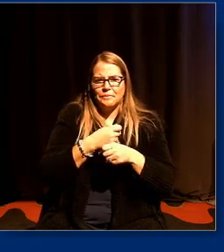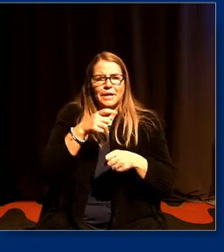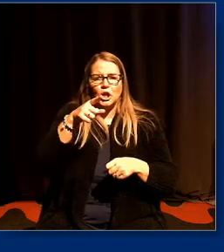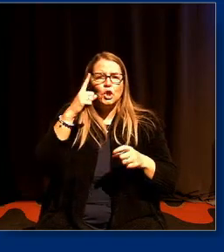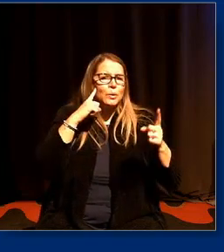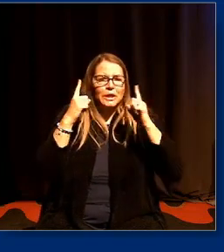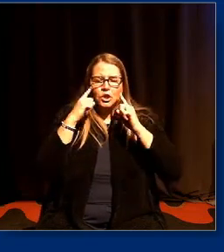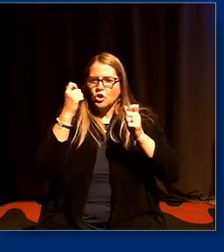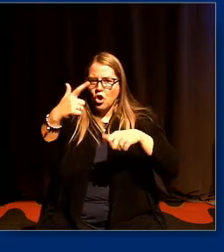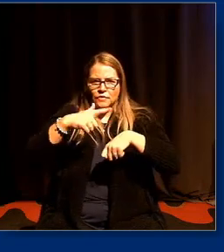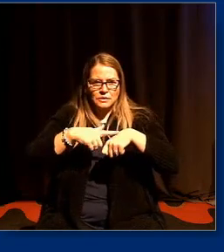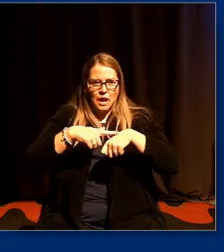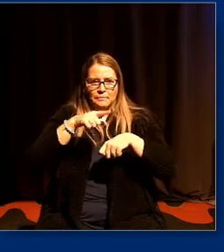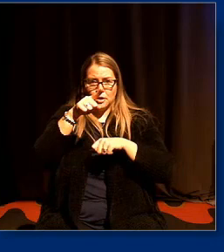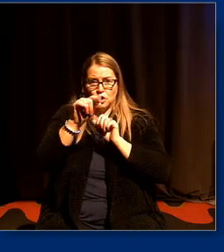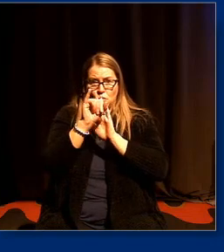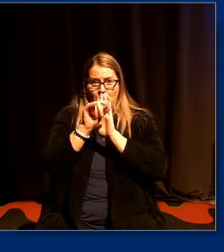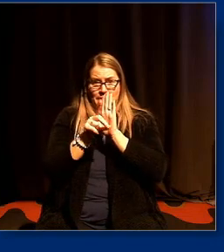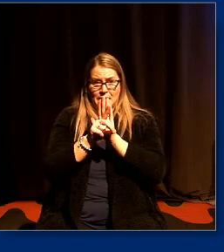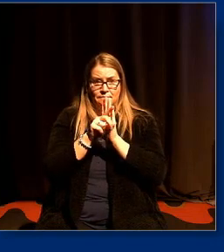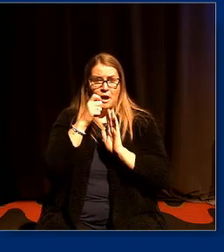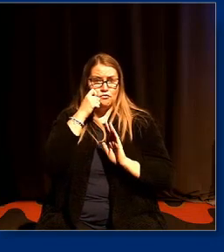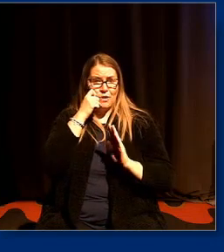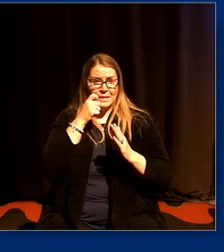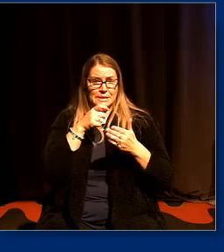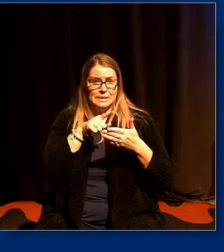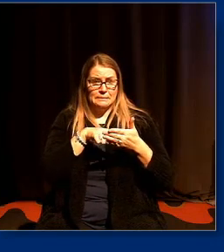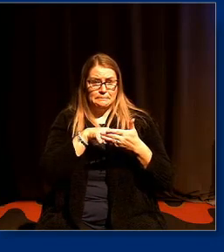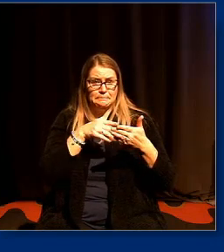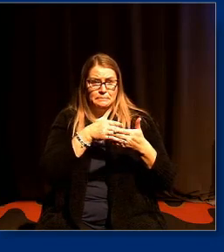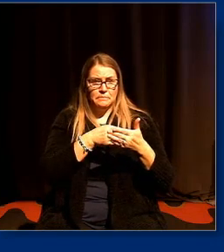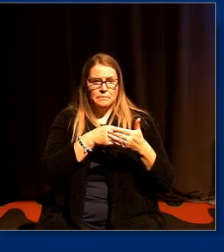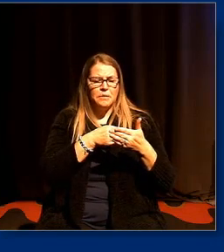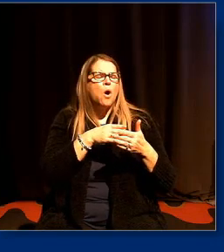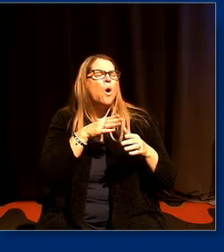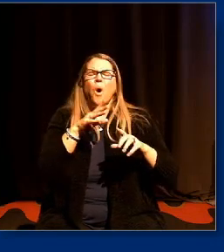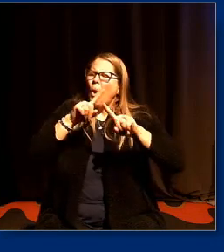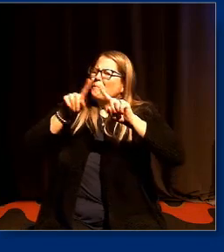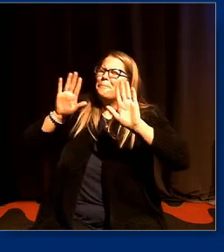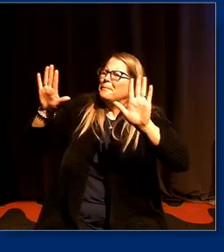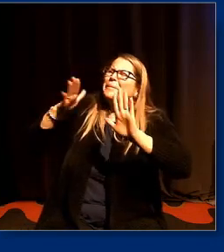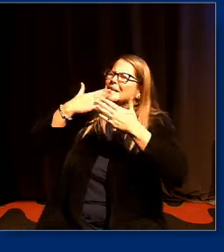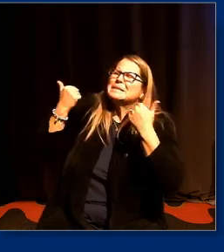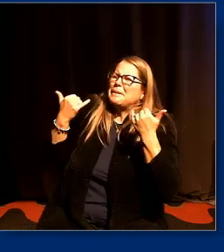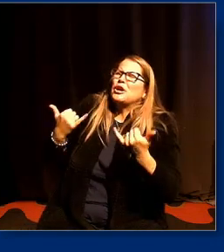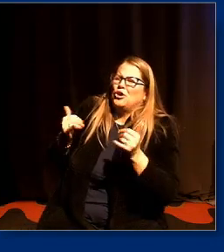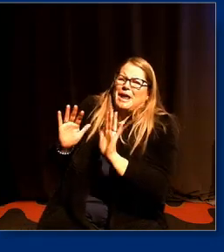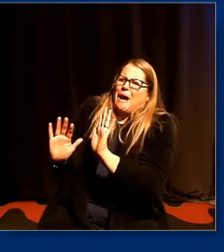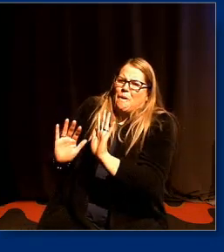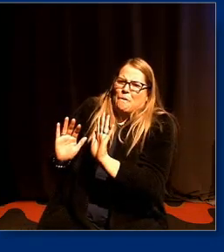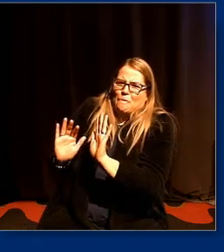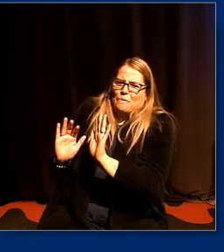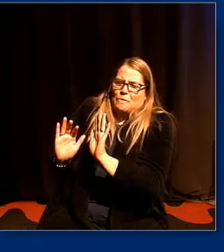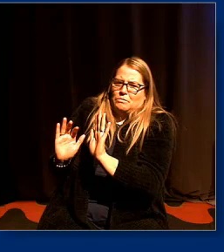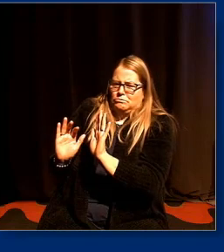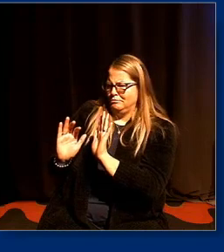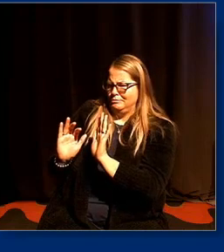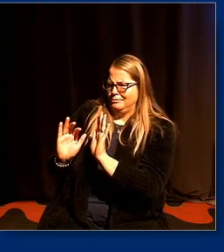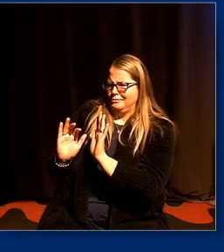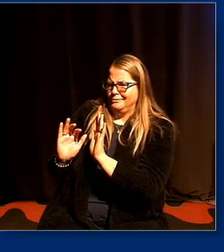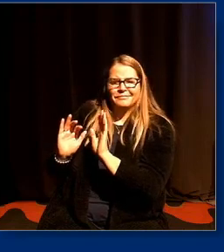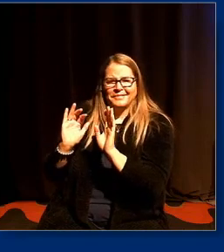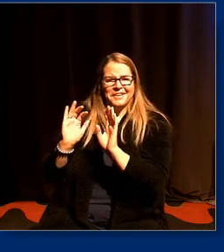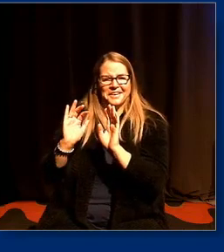whenever you identify racism is oh yeah but it's a lot better than it was um and you know this